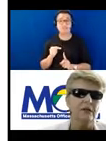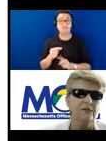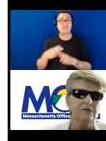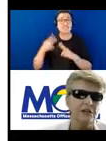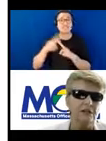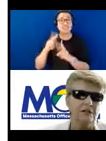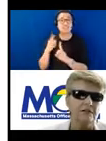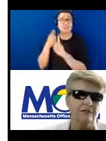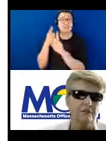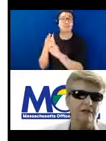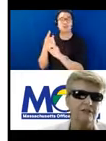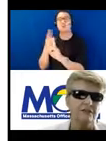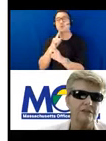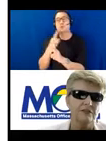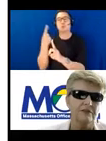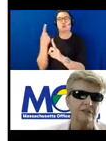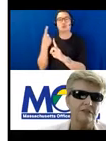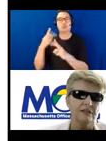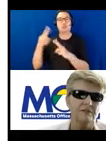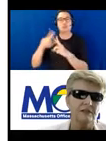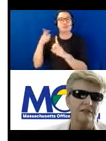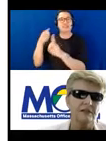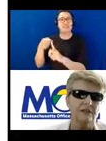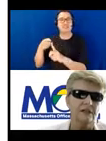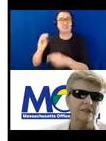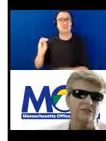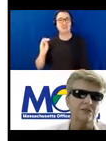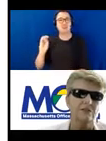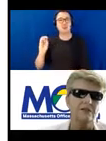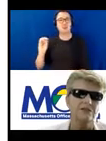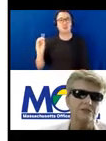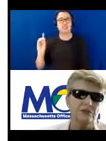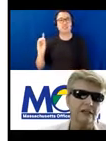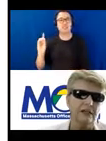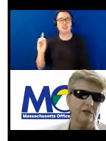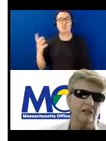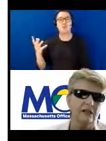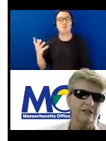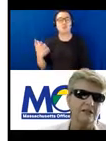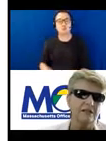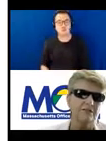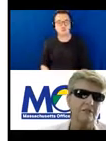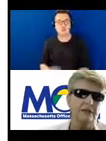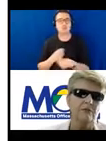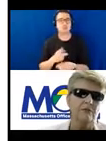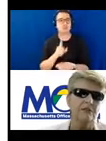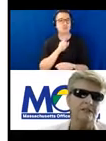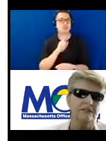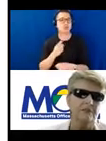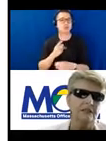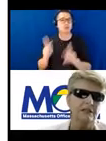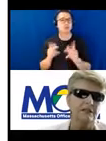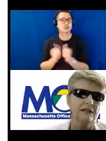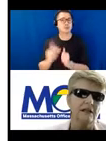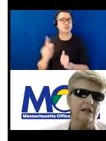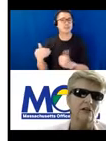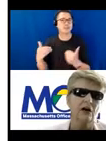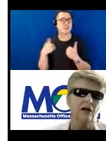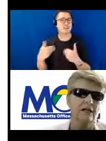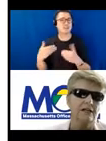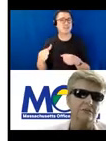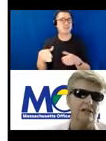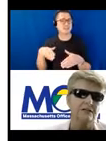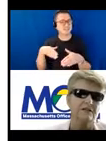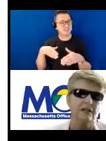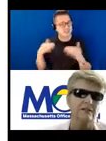one of the main objectives of the Massachusetts Office on Disability is to ensure equal access for people with disabilities in